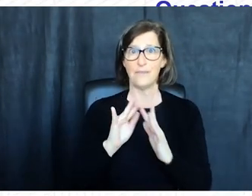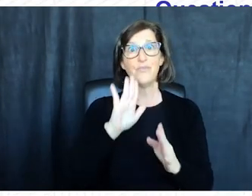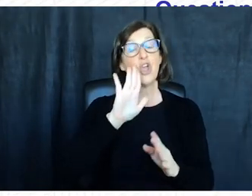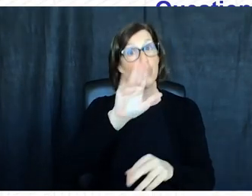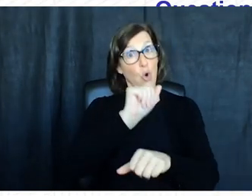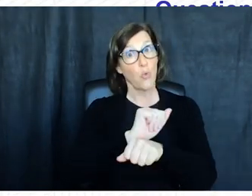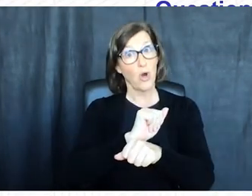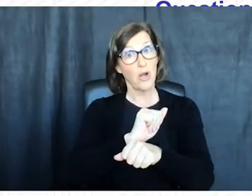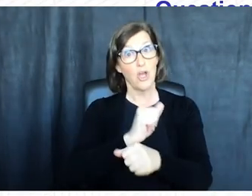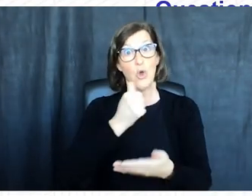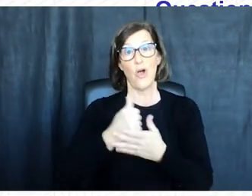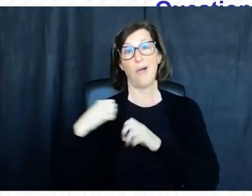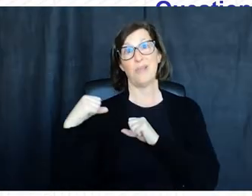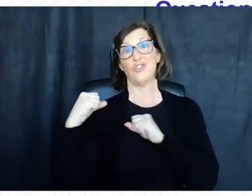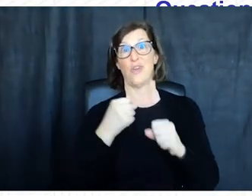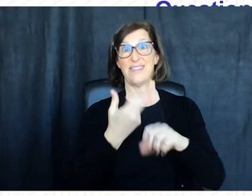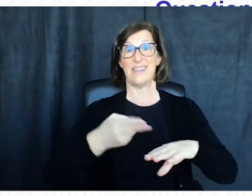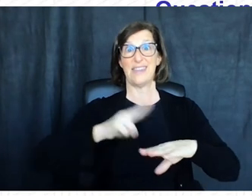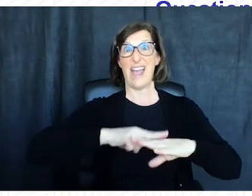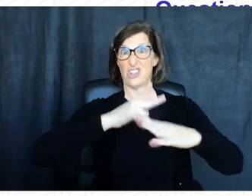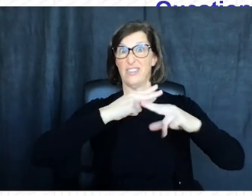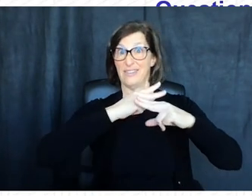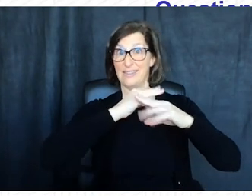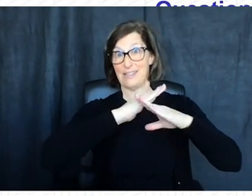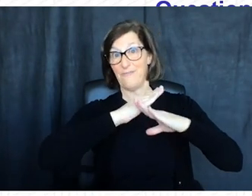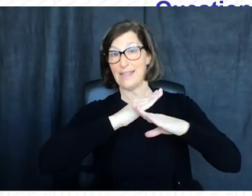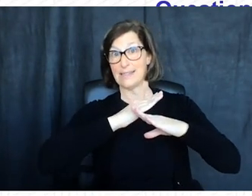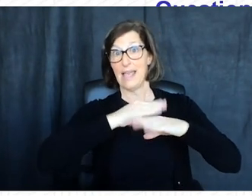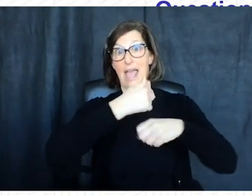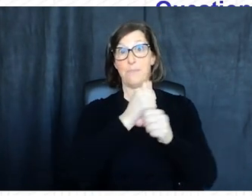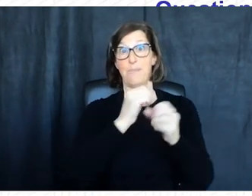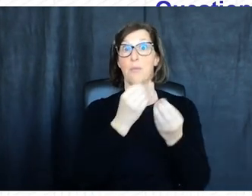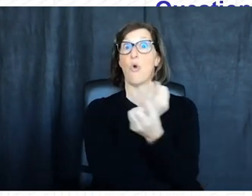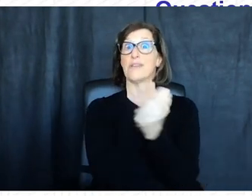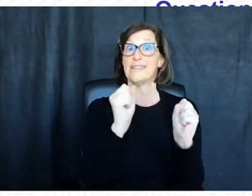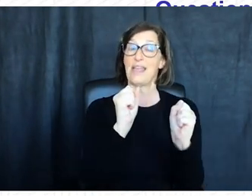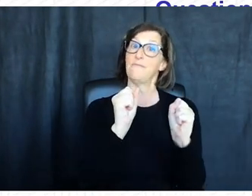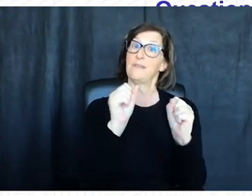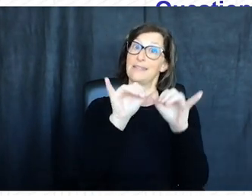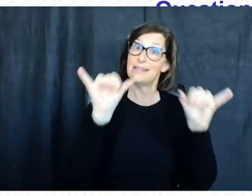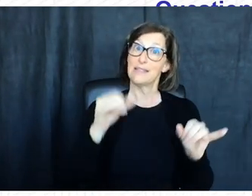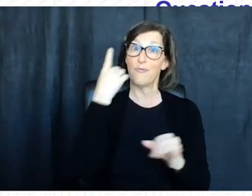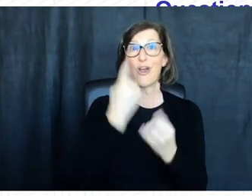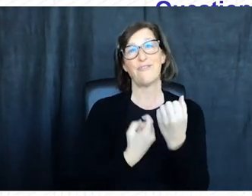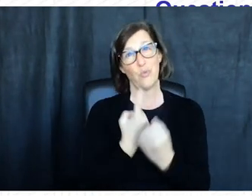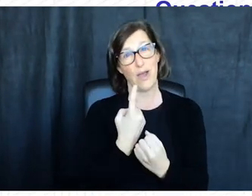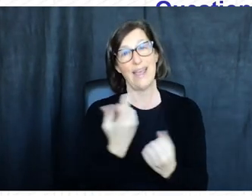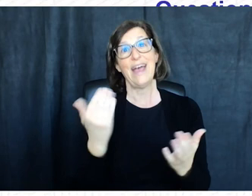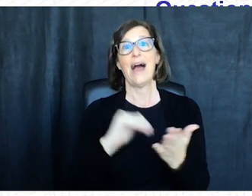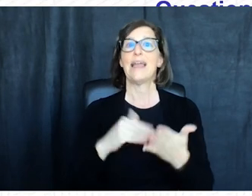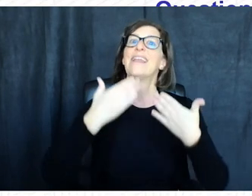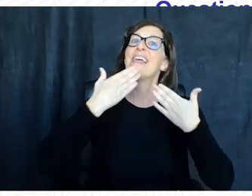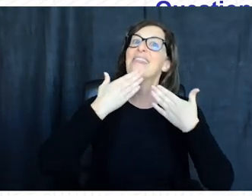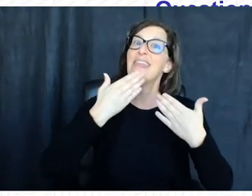online your efforts will help strengthen the national cyber defense and create a safer and more secure cyber ecosystem for everyone